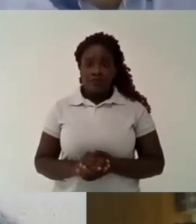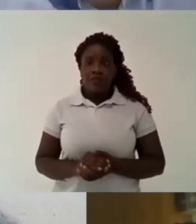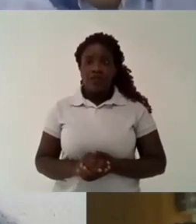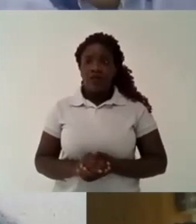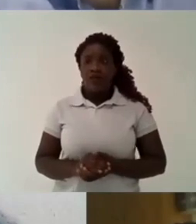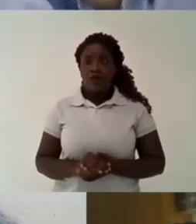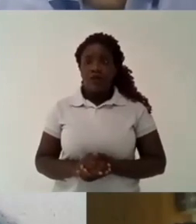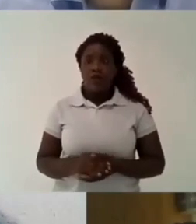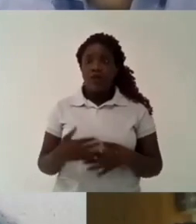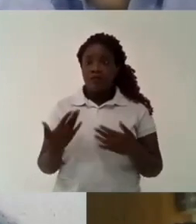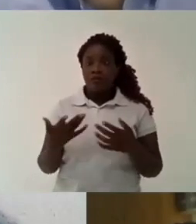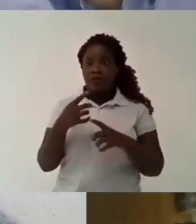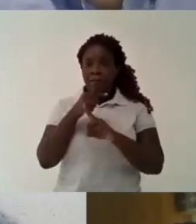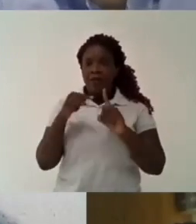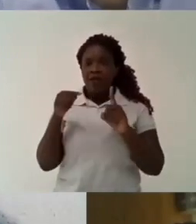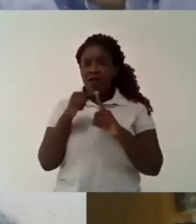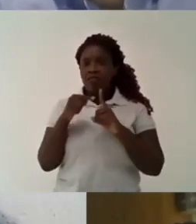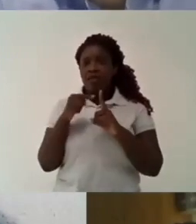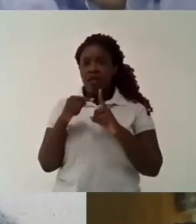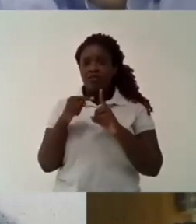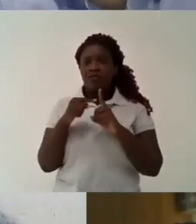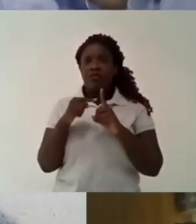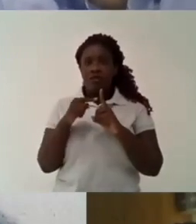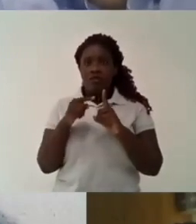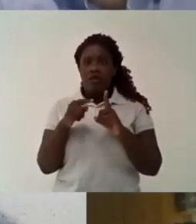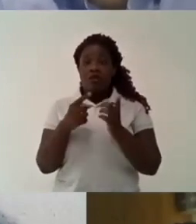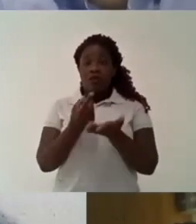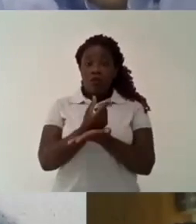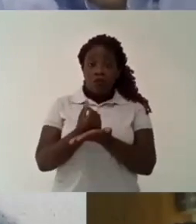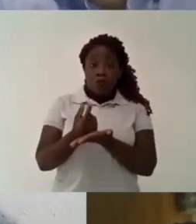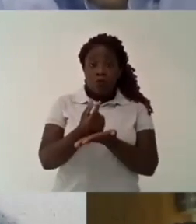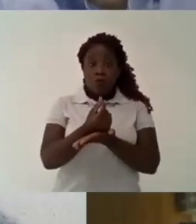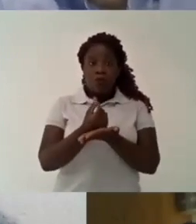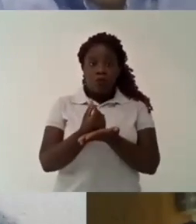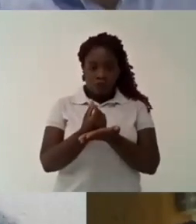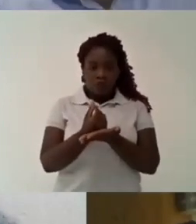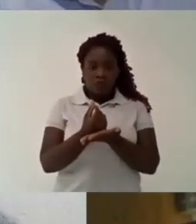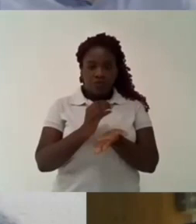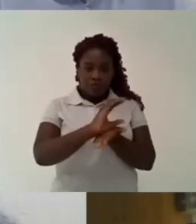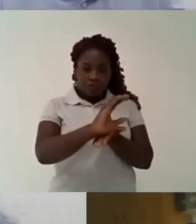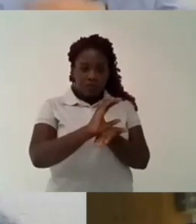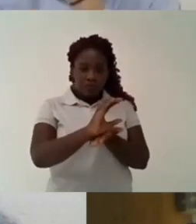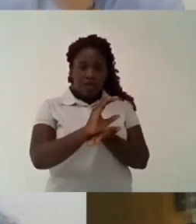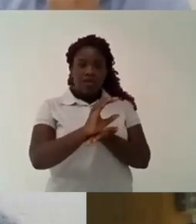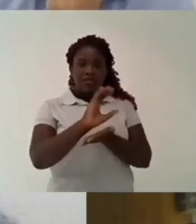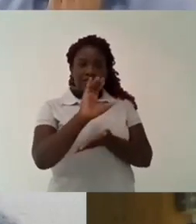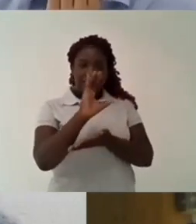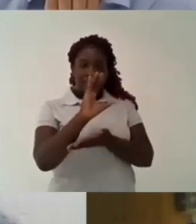and this is uh connected with the national fund for science and technology